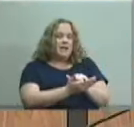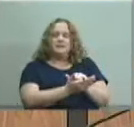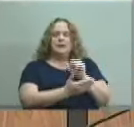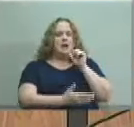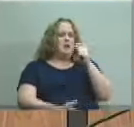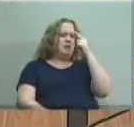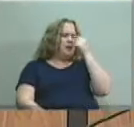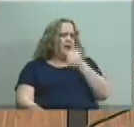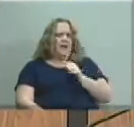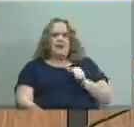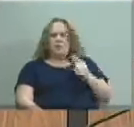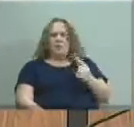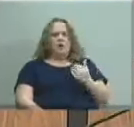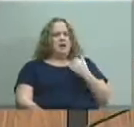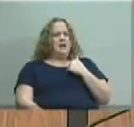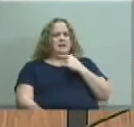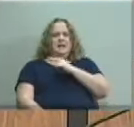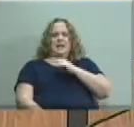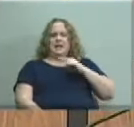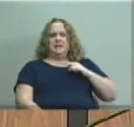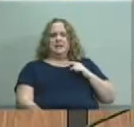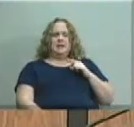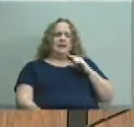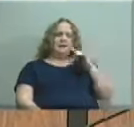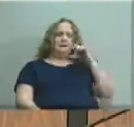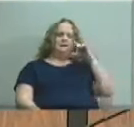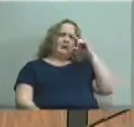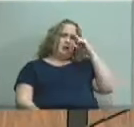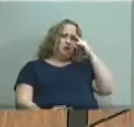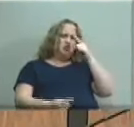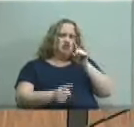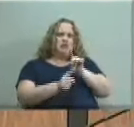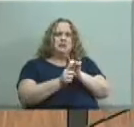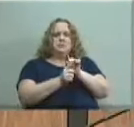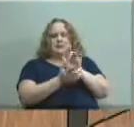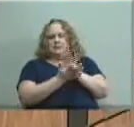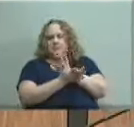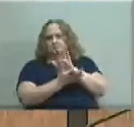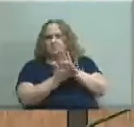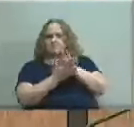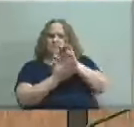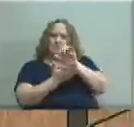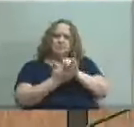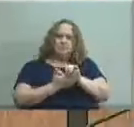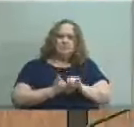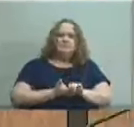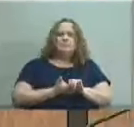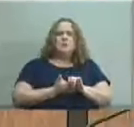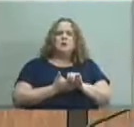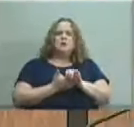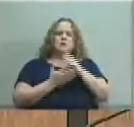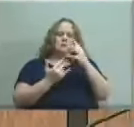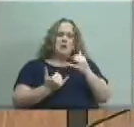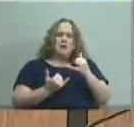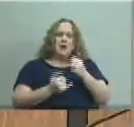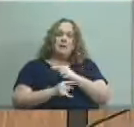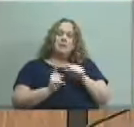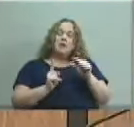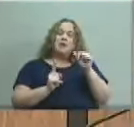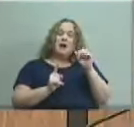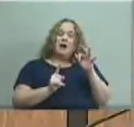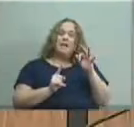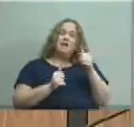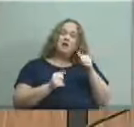has consensus right now but um part of the notion is if you try to say the bottom 25